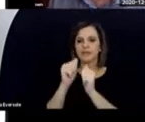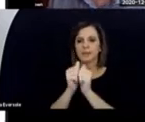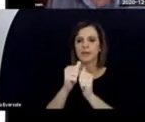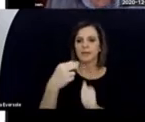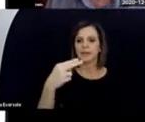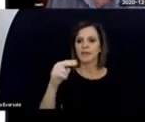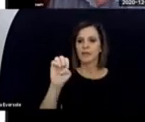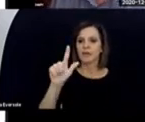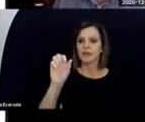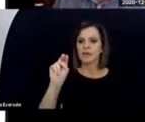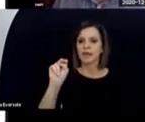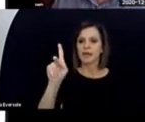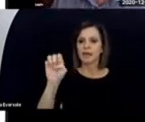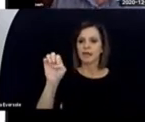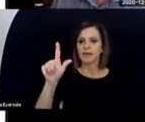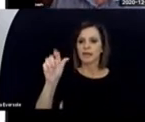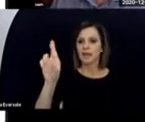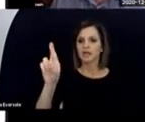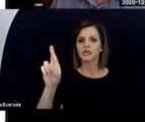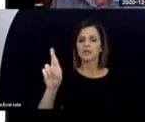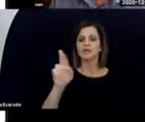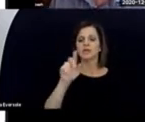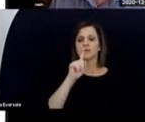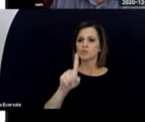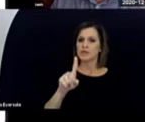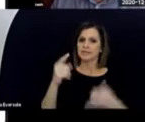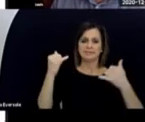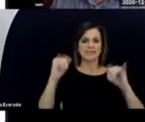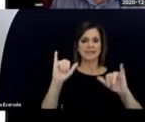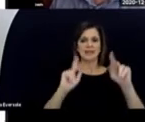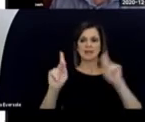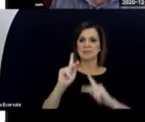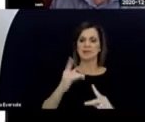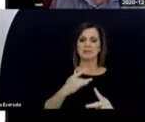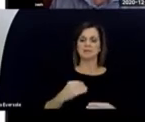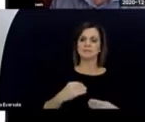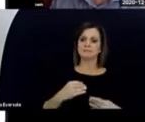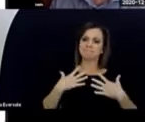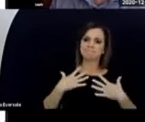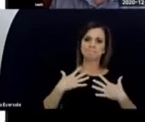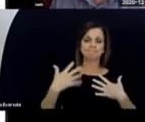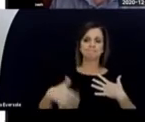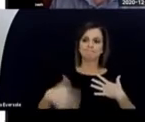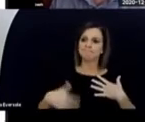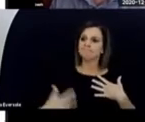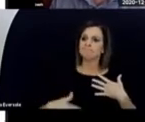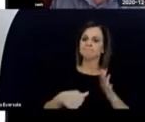a major, major inspiration still to people all around the world.